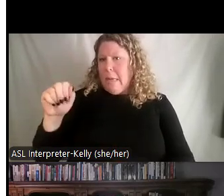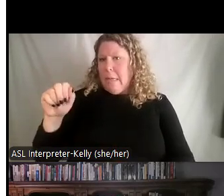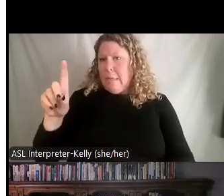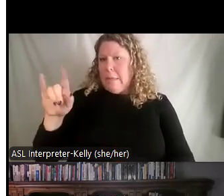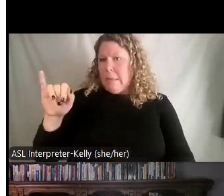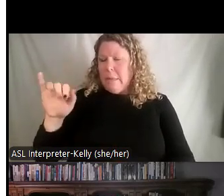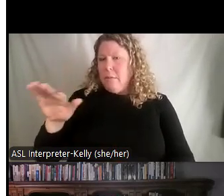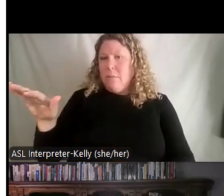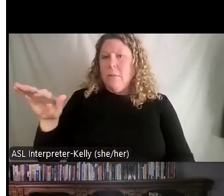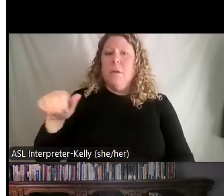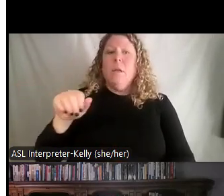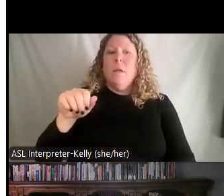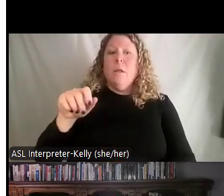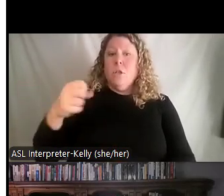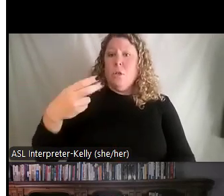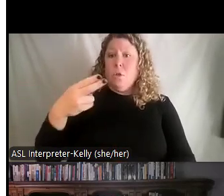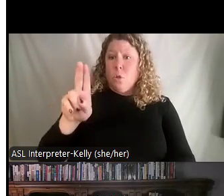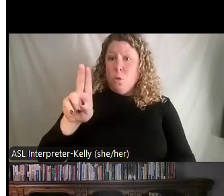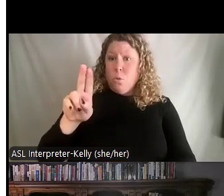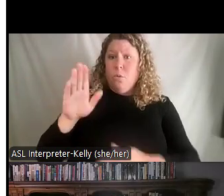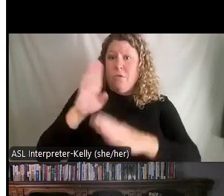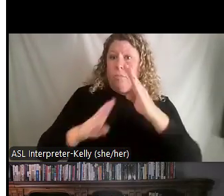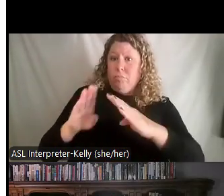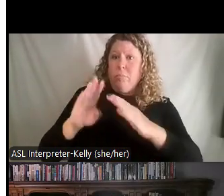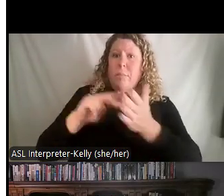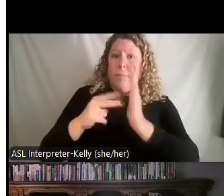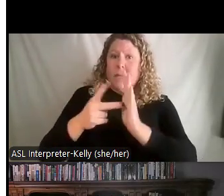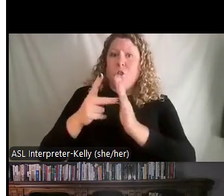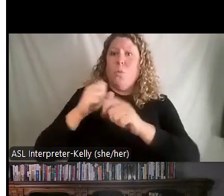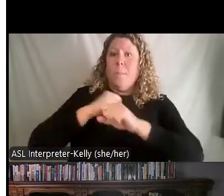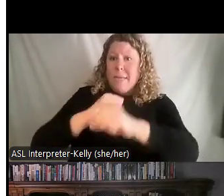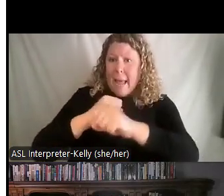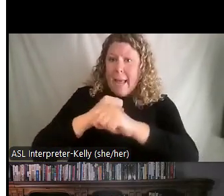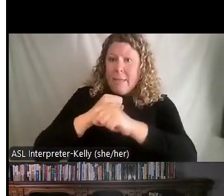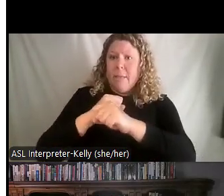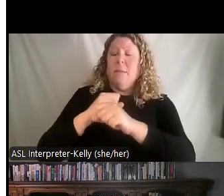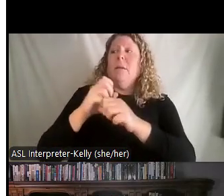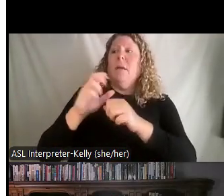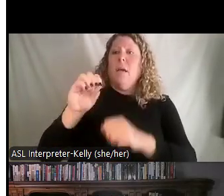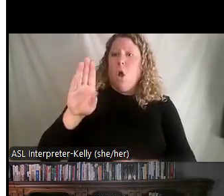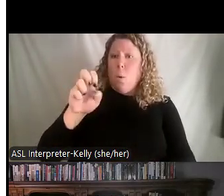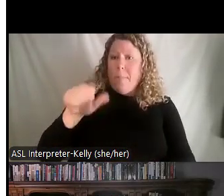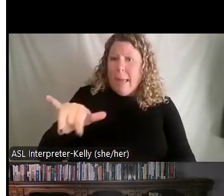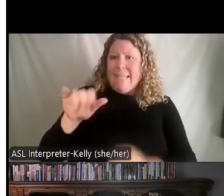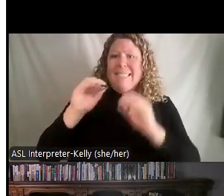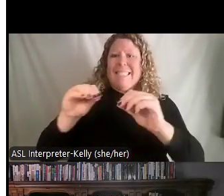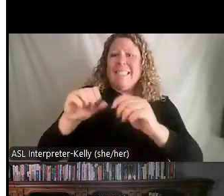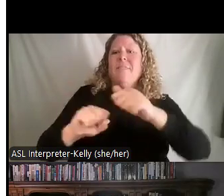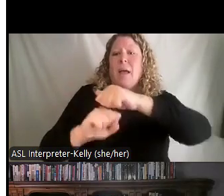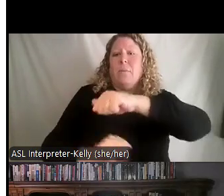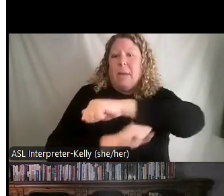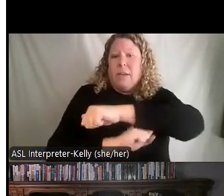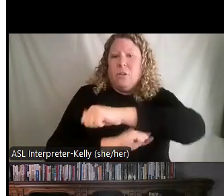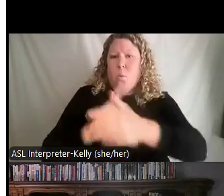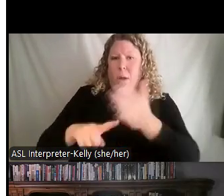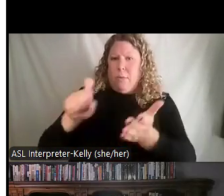means to protect or to obey. It's teaching the fundamentals, the techniques, the foundation of what